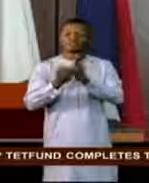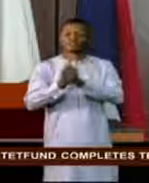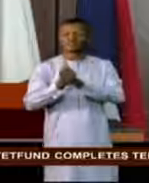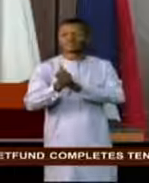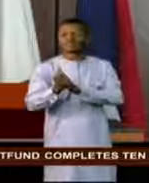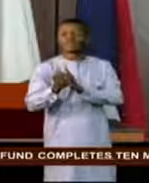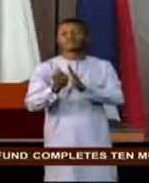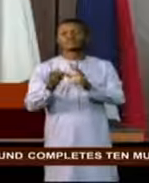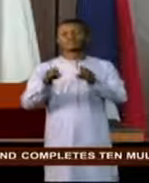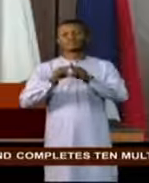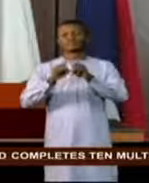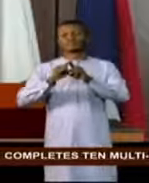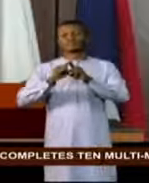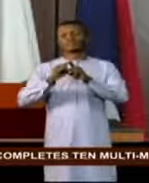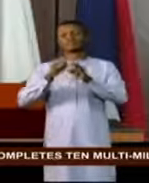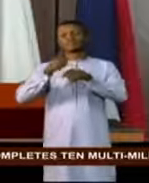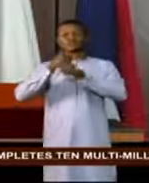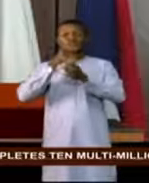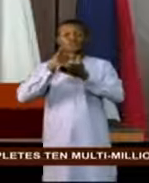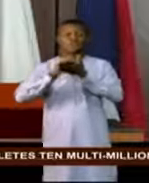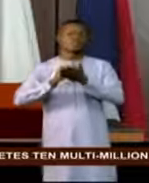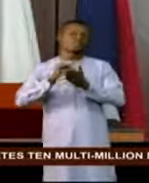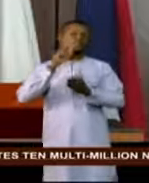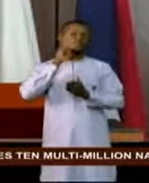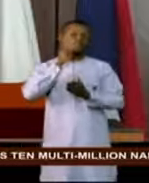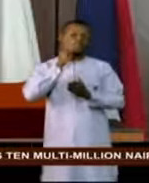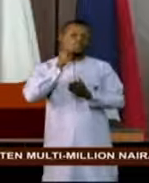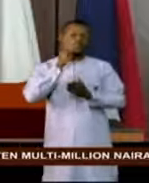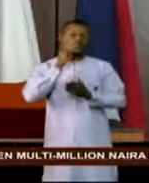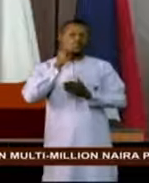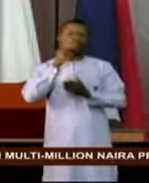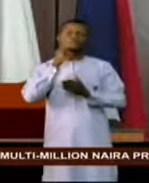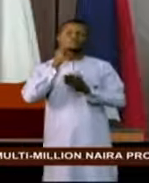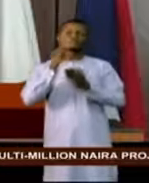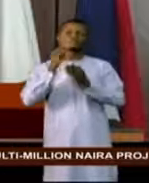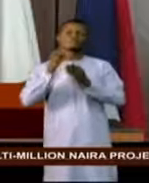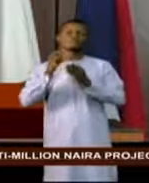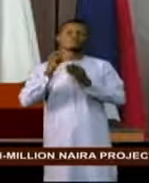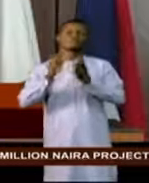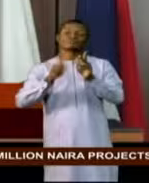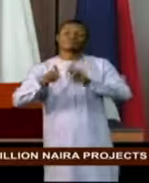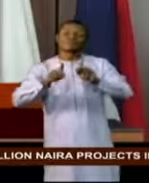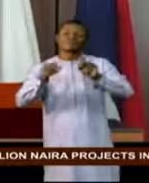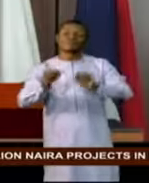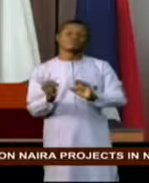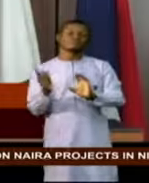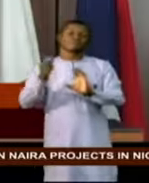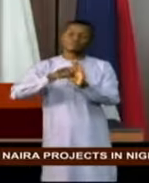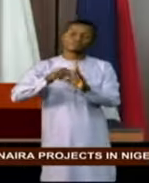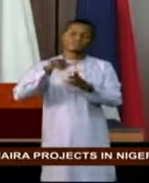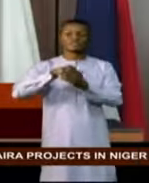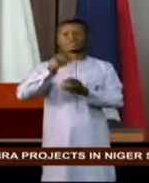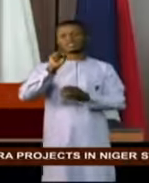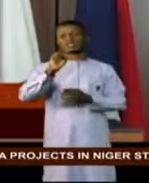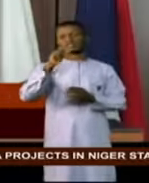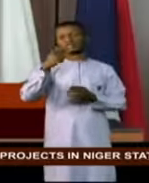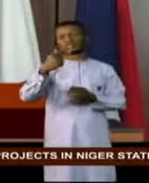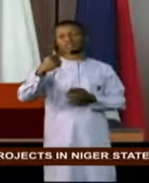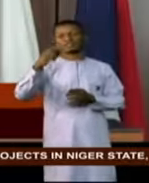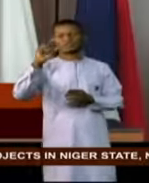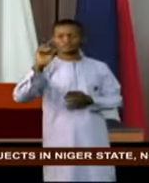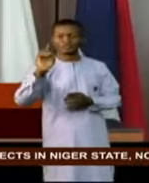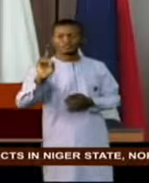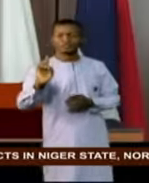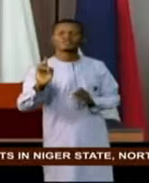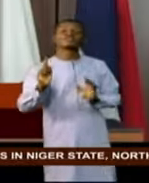is also ensuring that Nigerian graduates actively participate in the sustainable development goals